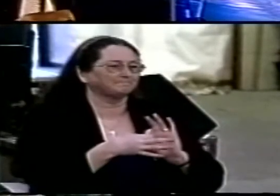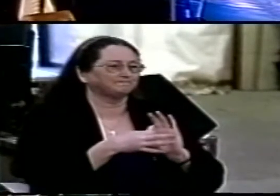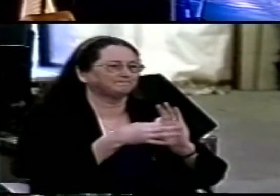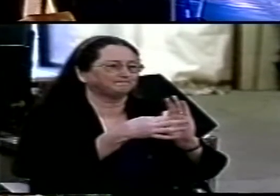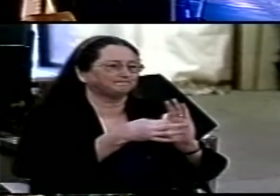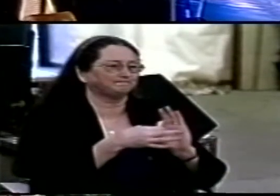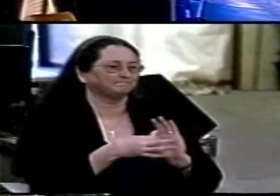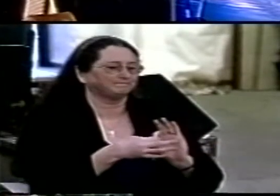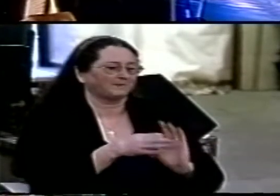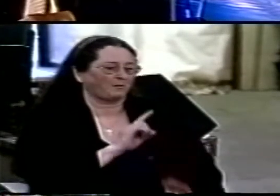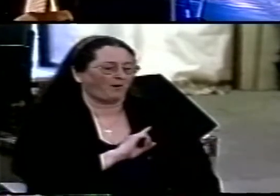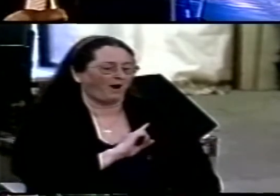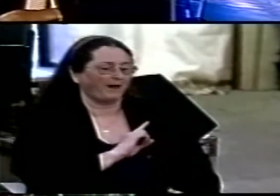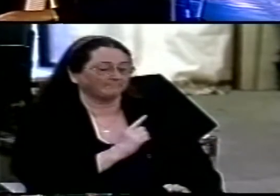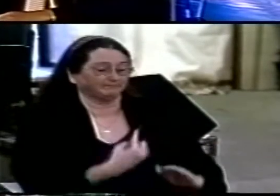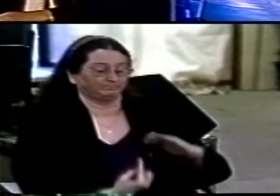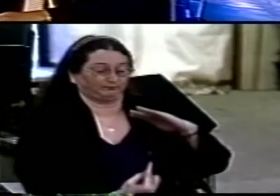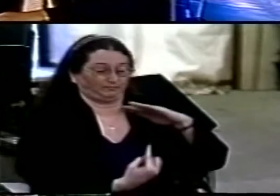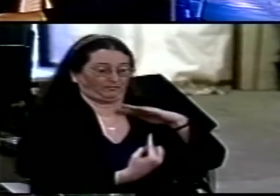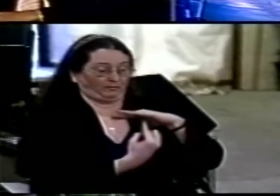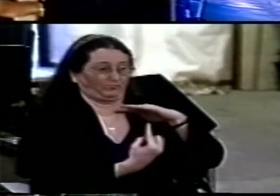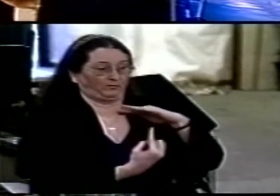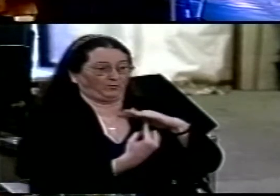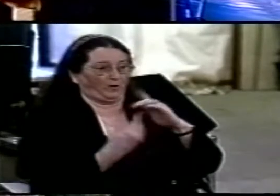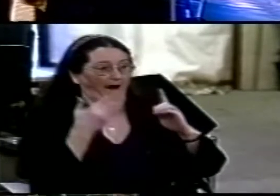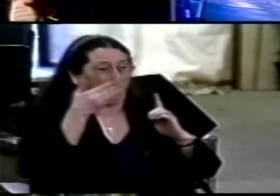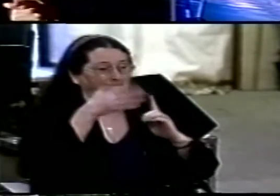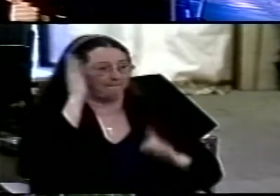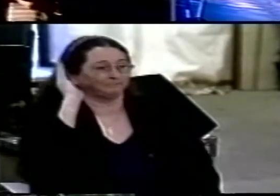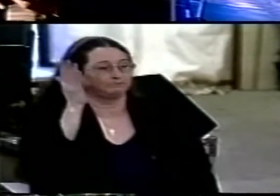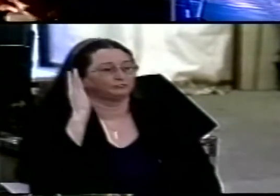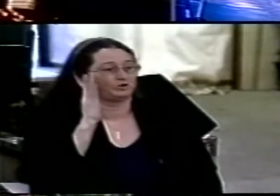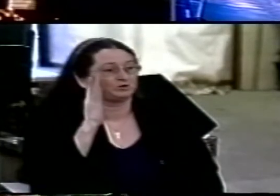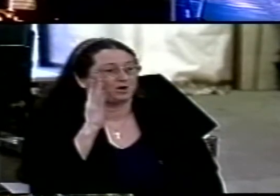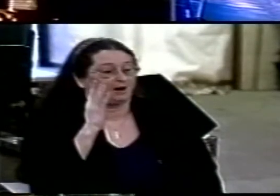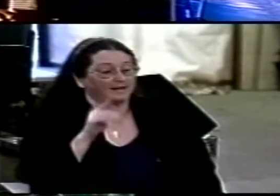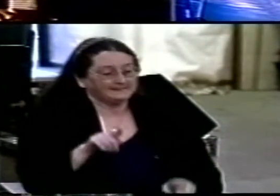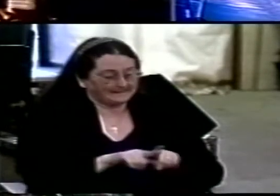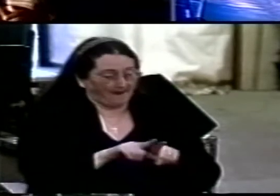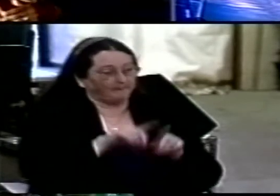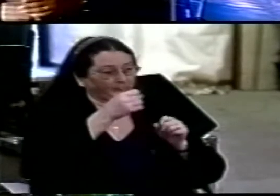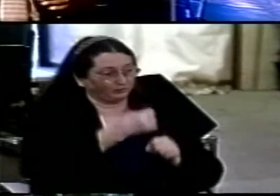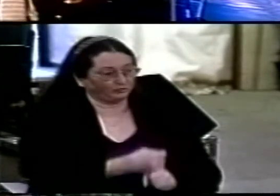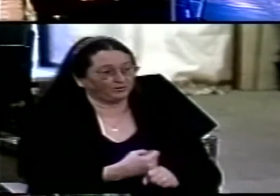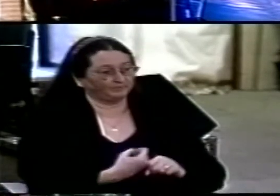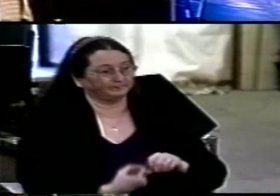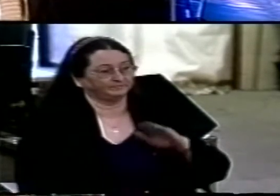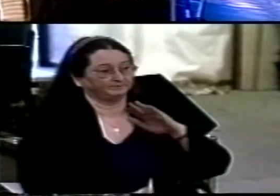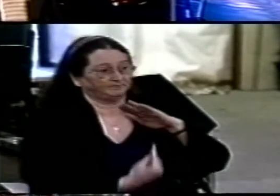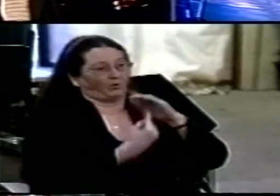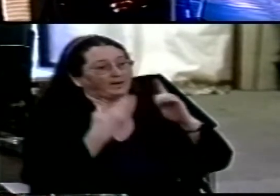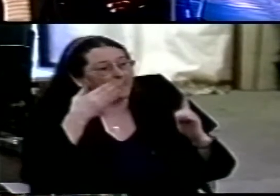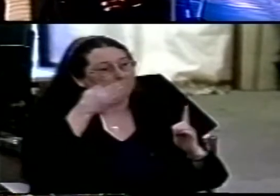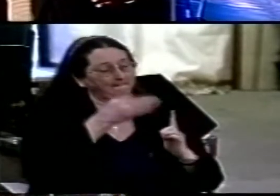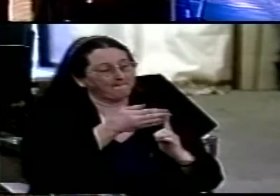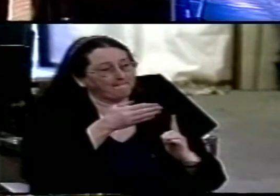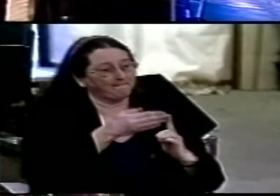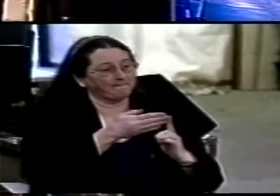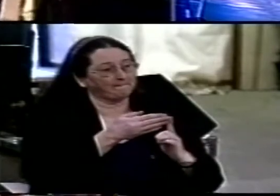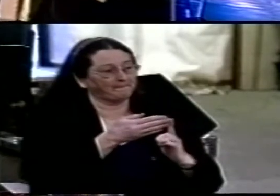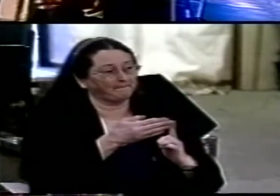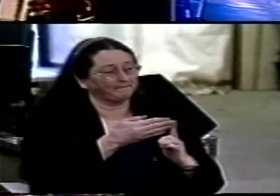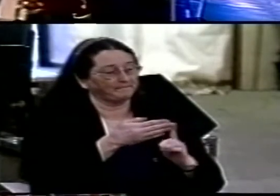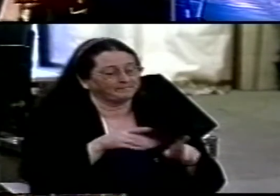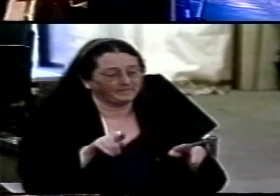primary task of the preacher and the primary task of the church and the forum of